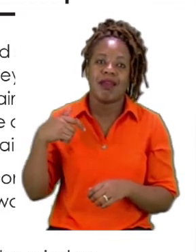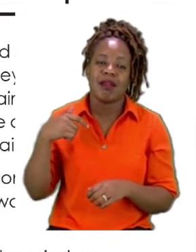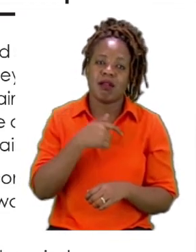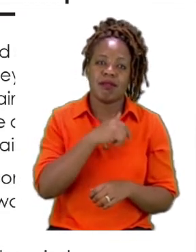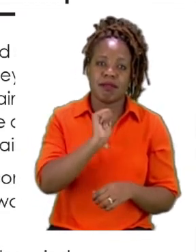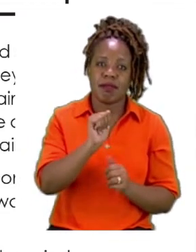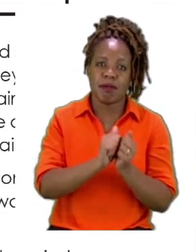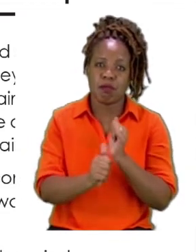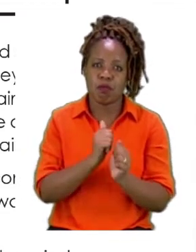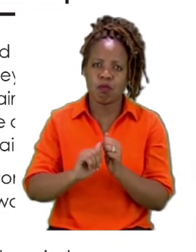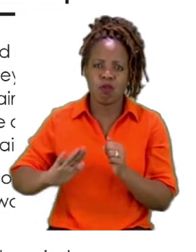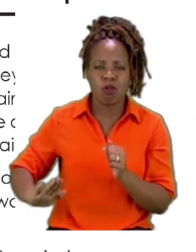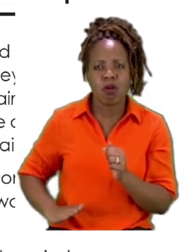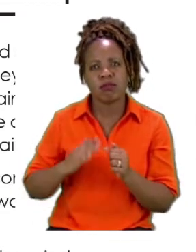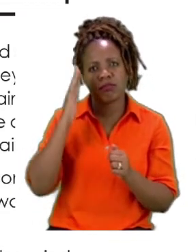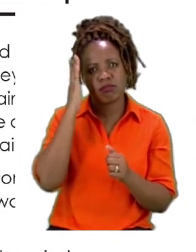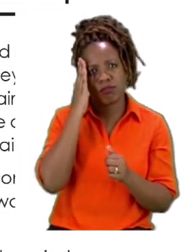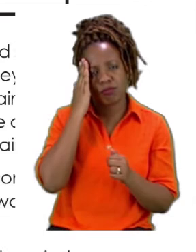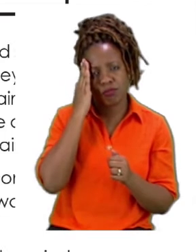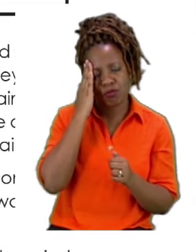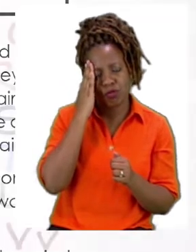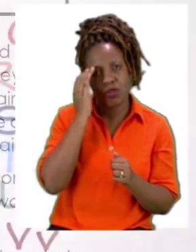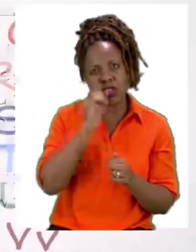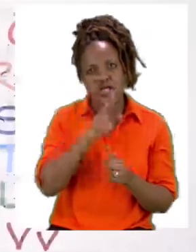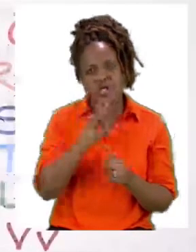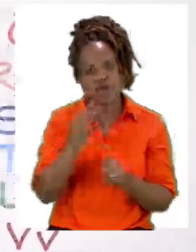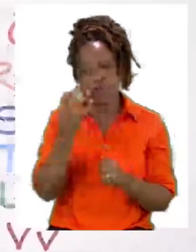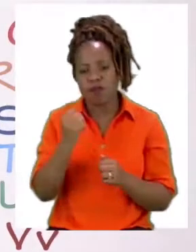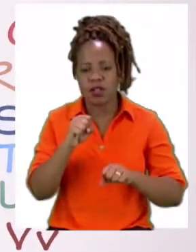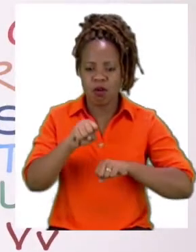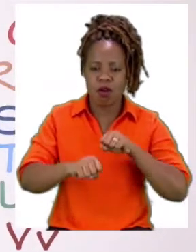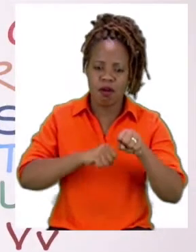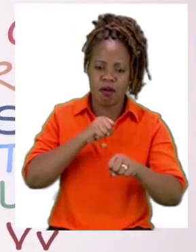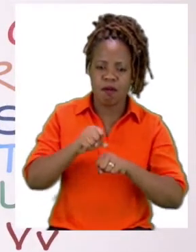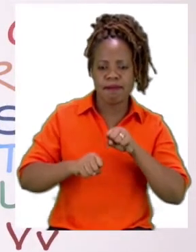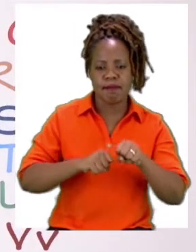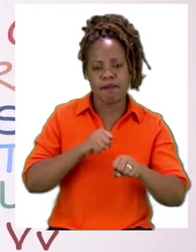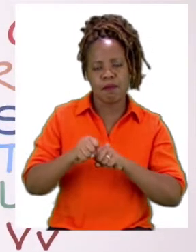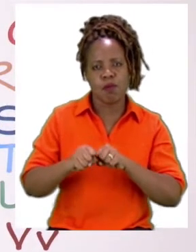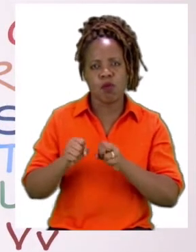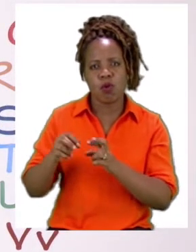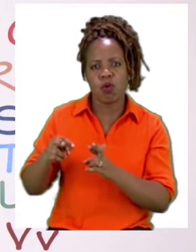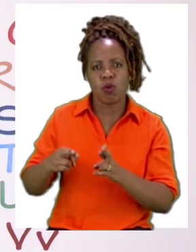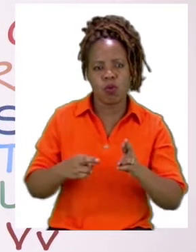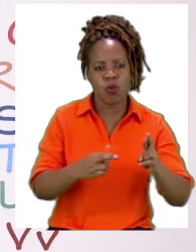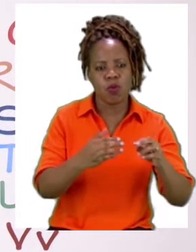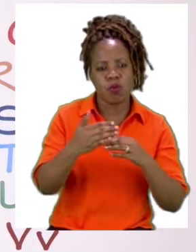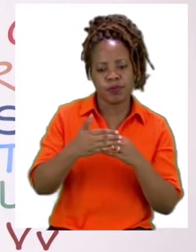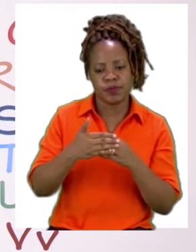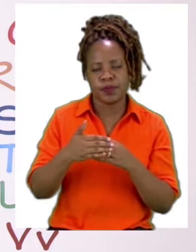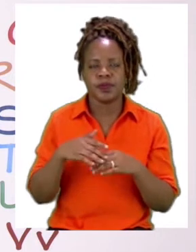to ride along the river. So, this is our story and we have read it